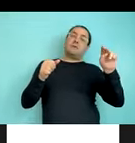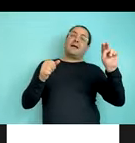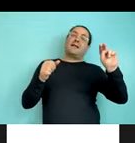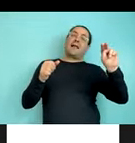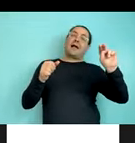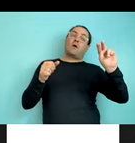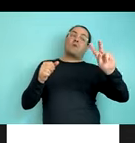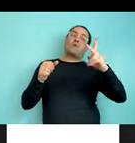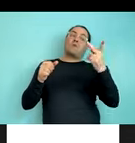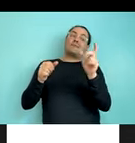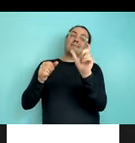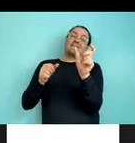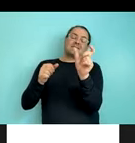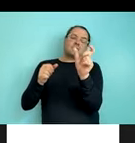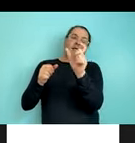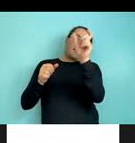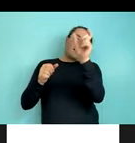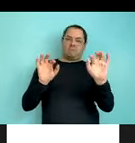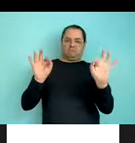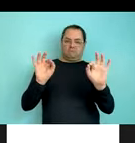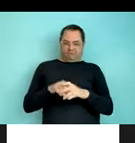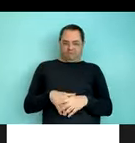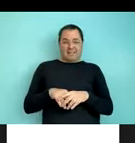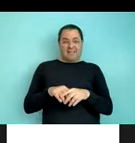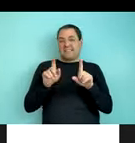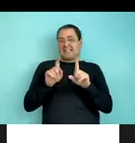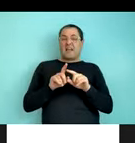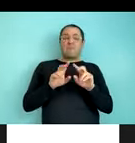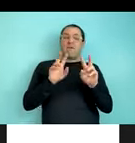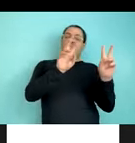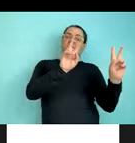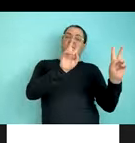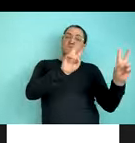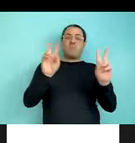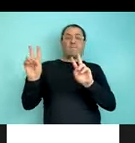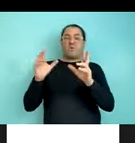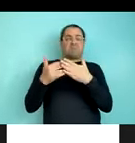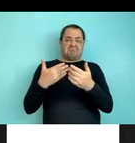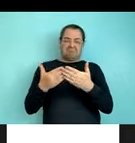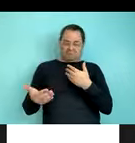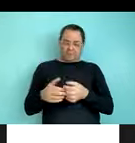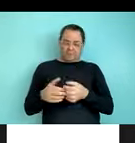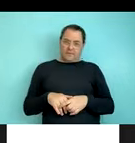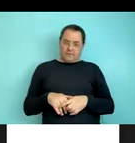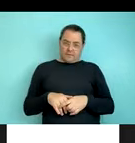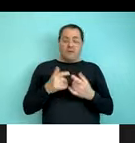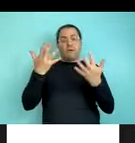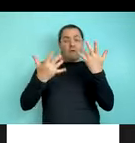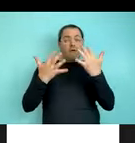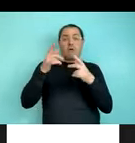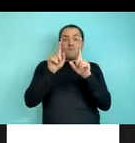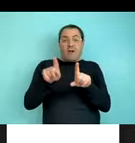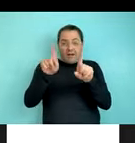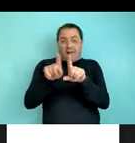And that's true, regardless of the position on the verb. And in fact, if you did a count of the number of regularizers